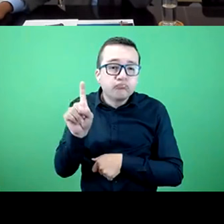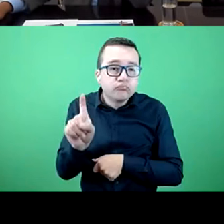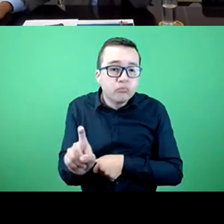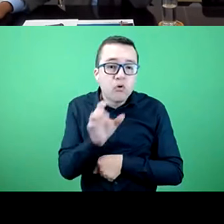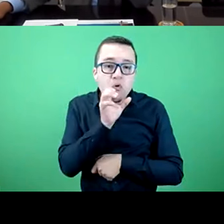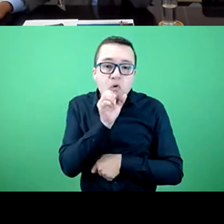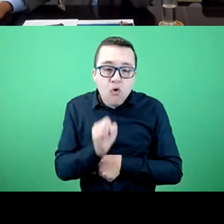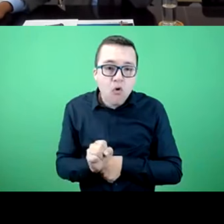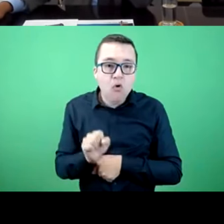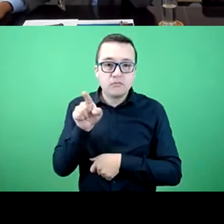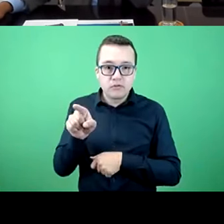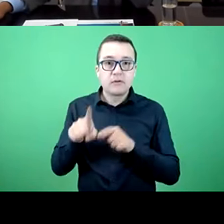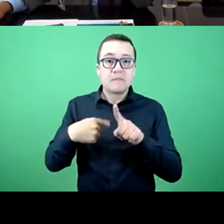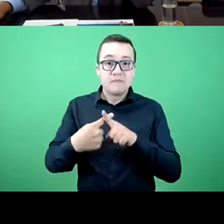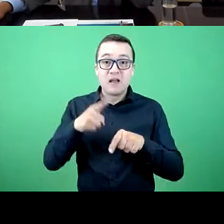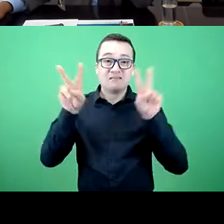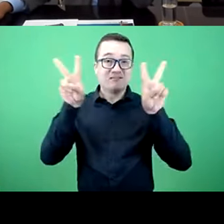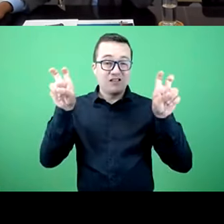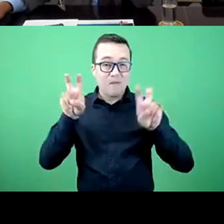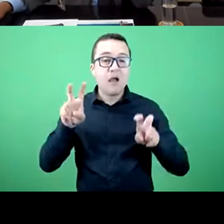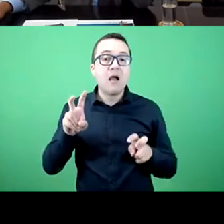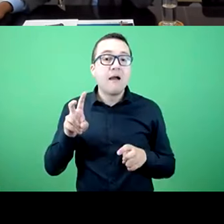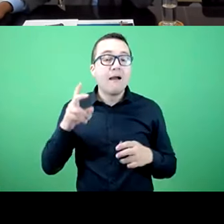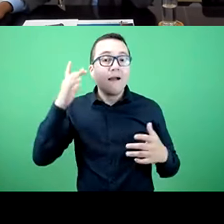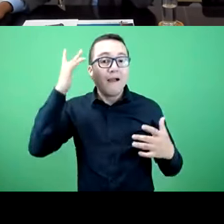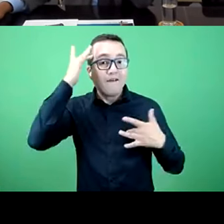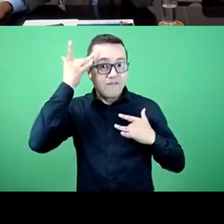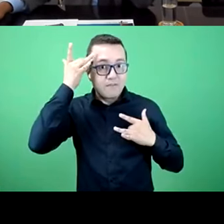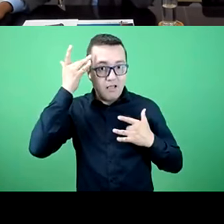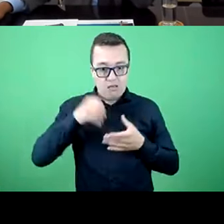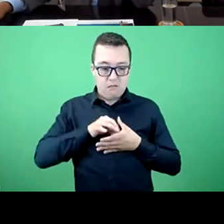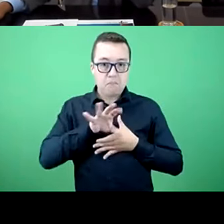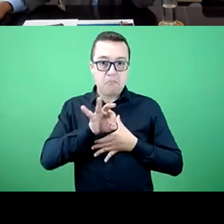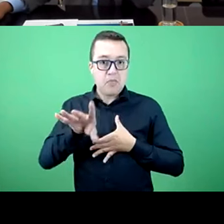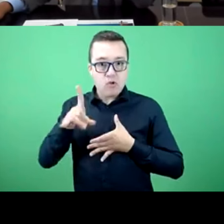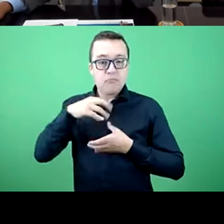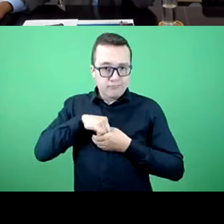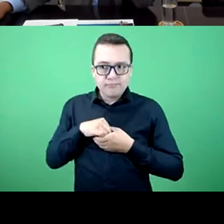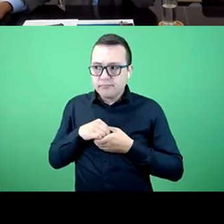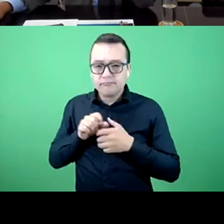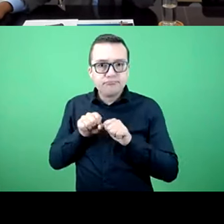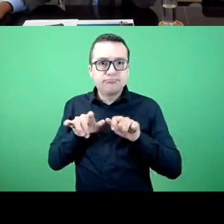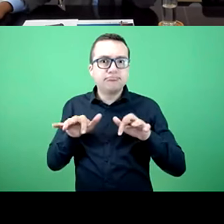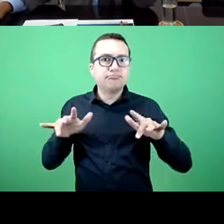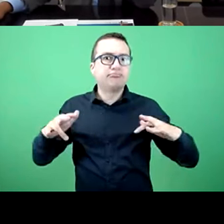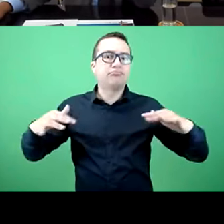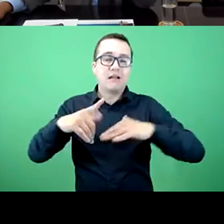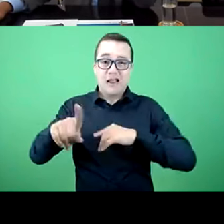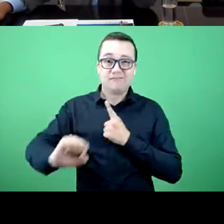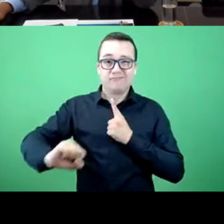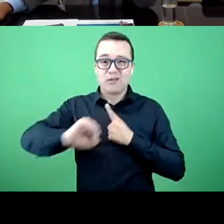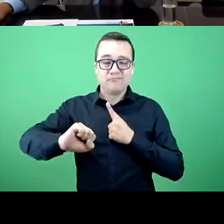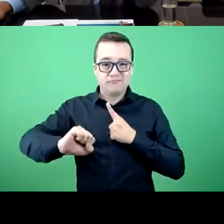aging populations and an increase in chronic non-transmissible diseases. This is an